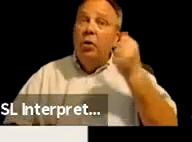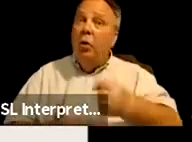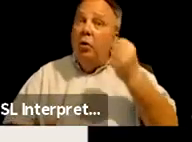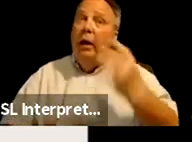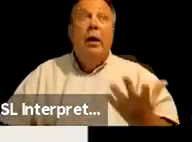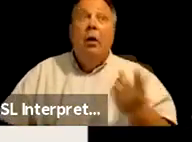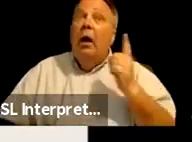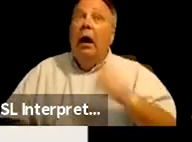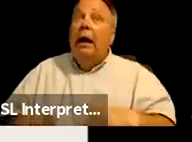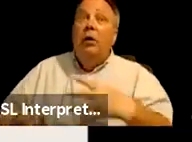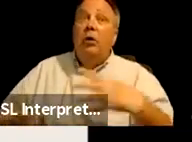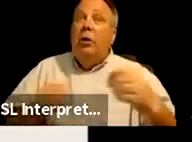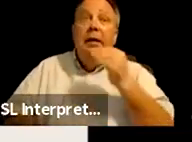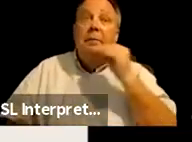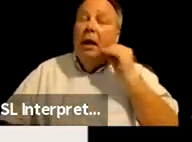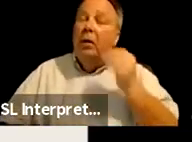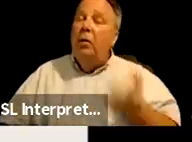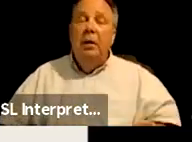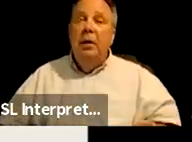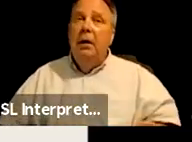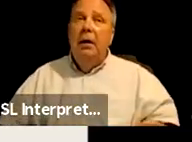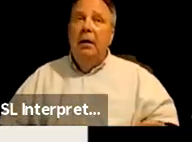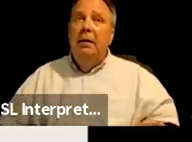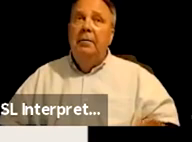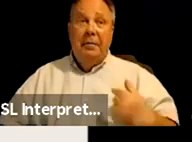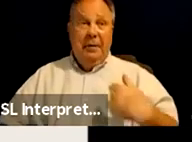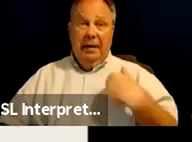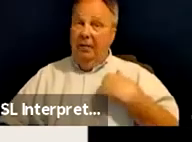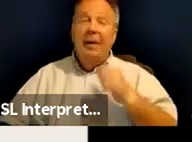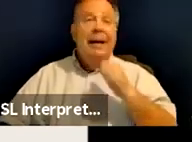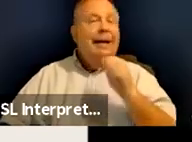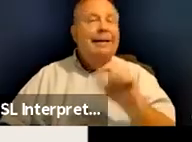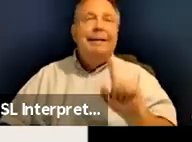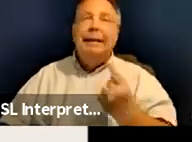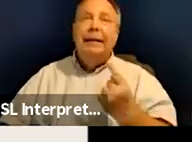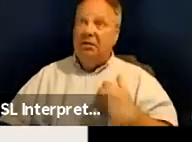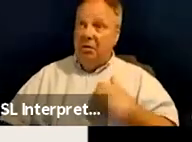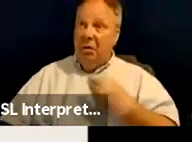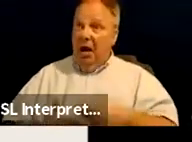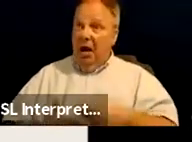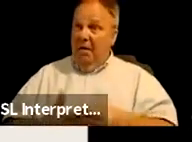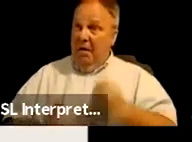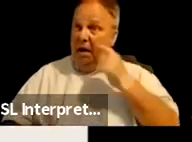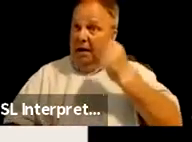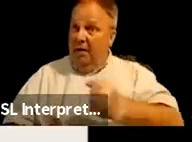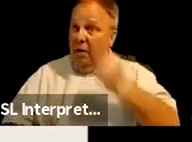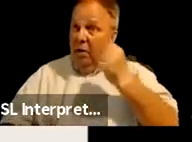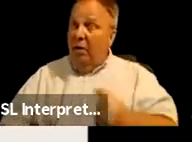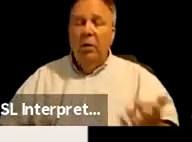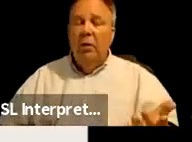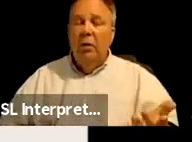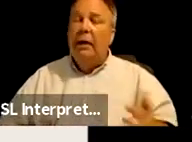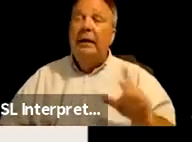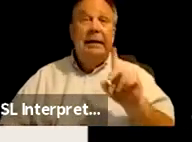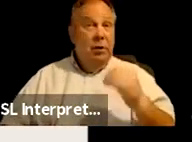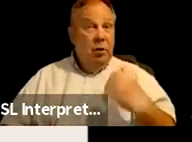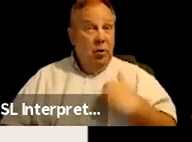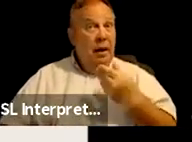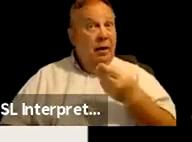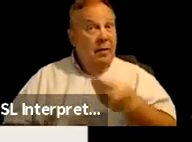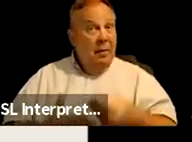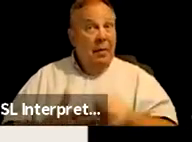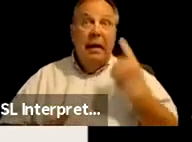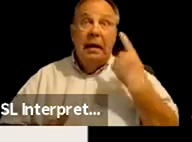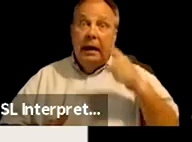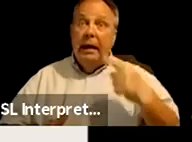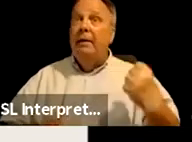couldn't leave my home. Um, and for me, it's not just, do I have the money for a notary? It's do I have the money for